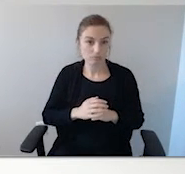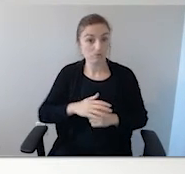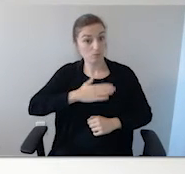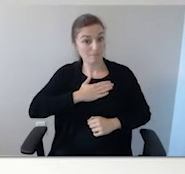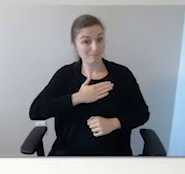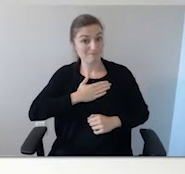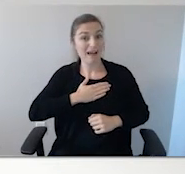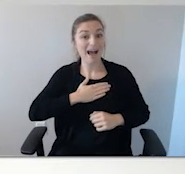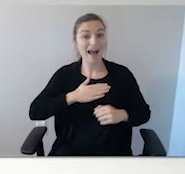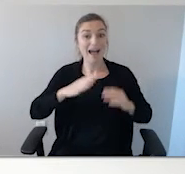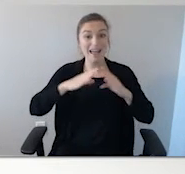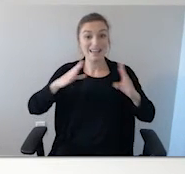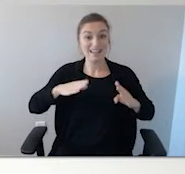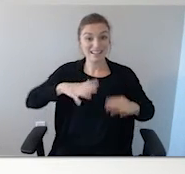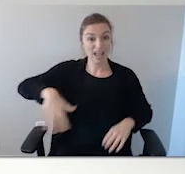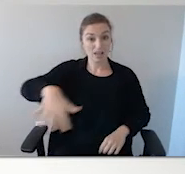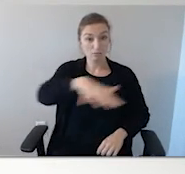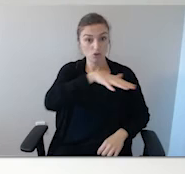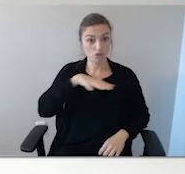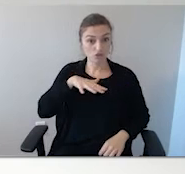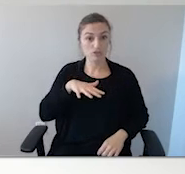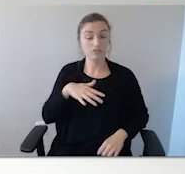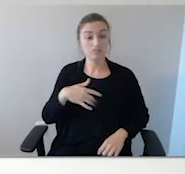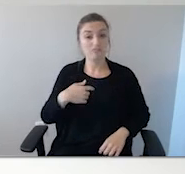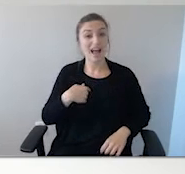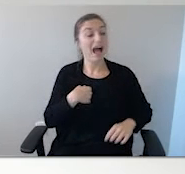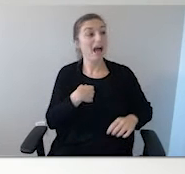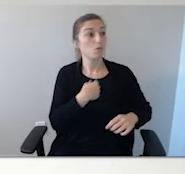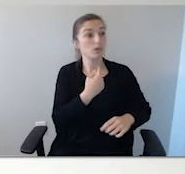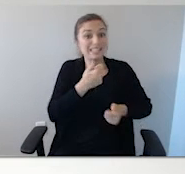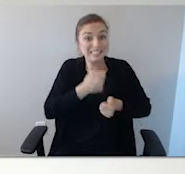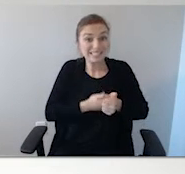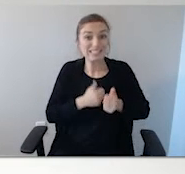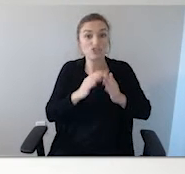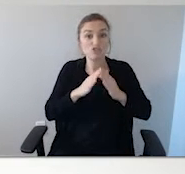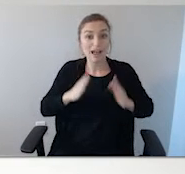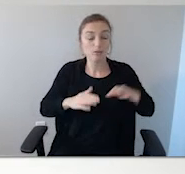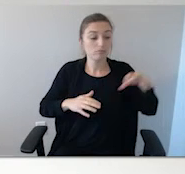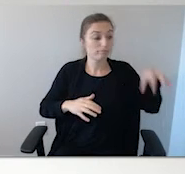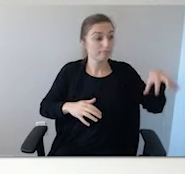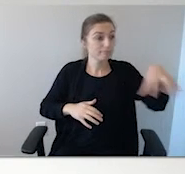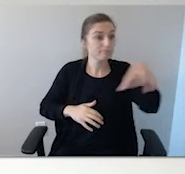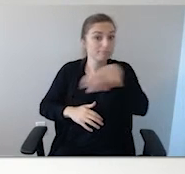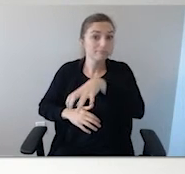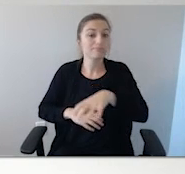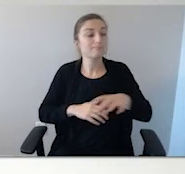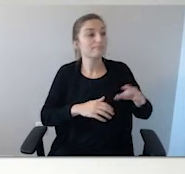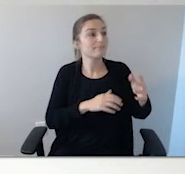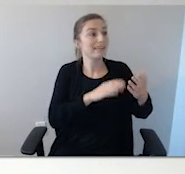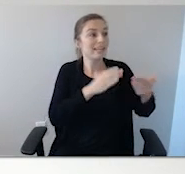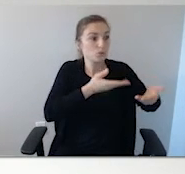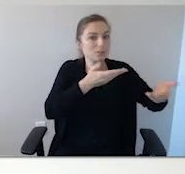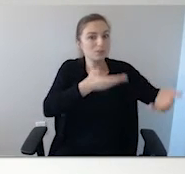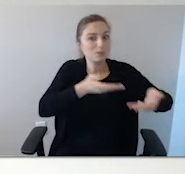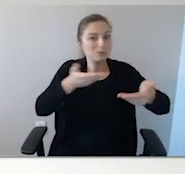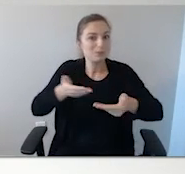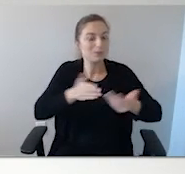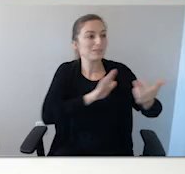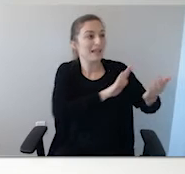you need to let me know. Because he has got autism and he can't speak and he doesn't go outside without an adult with him or a sister.